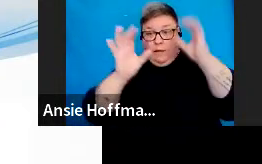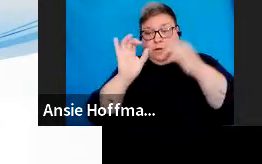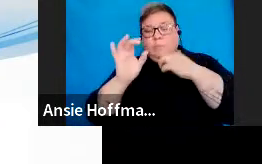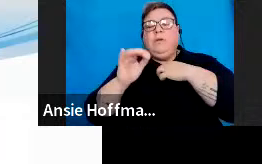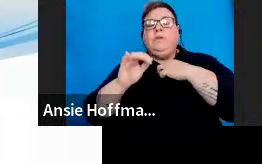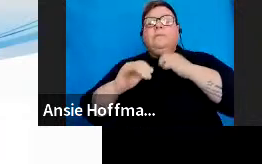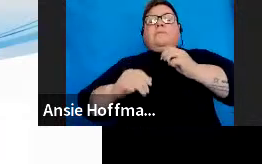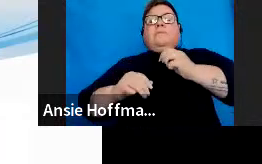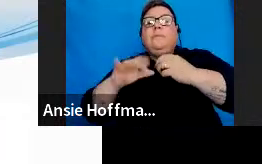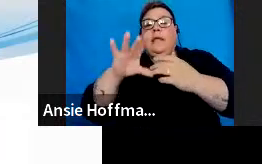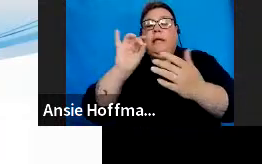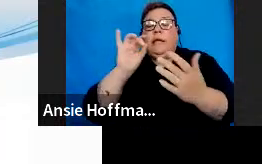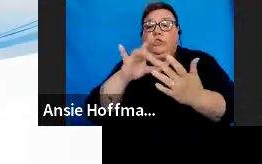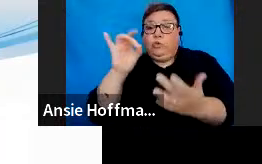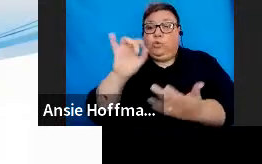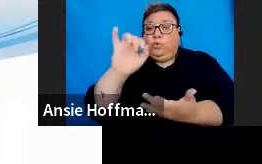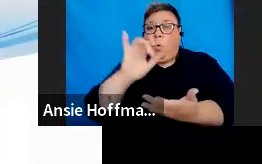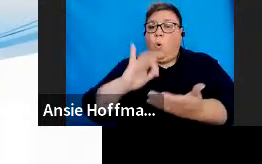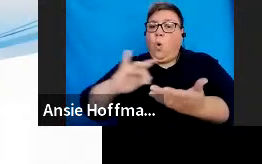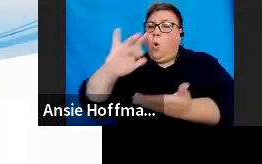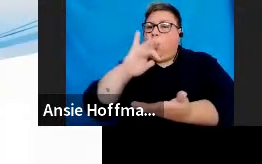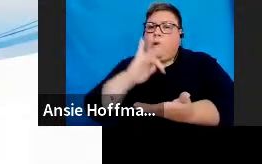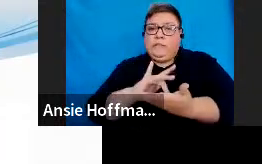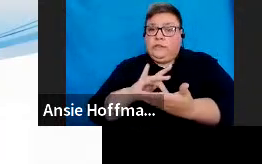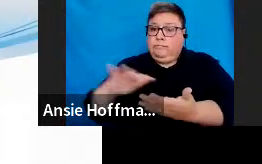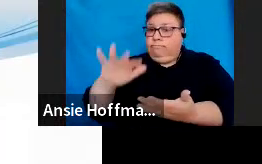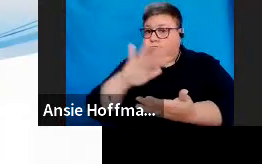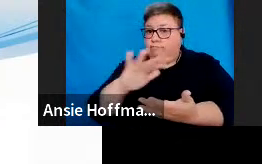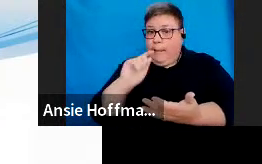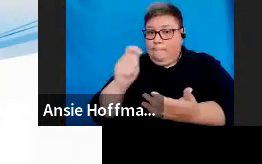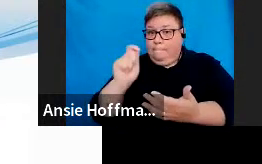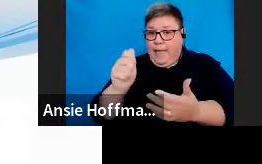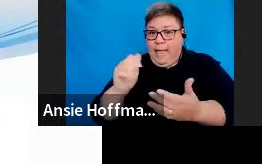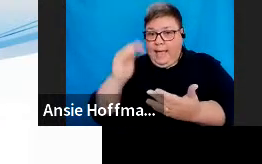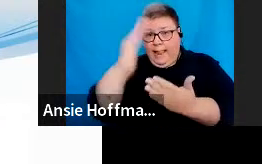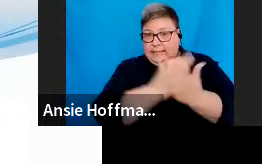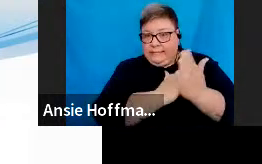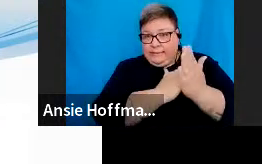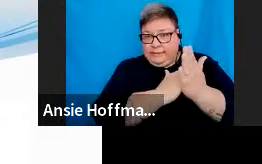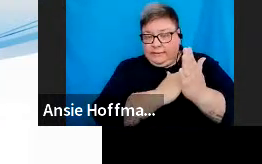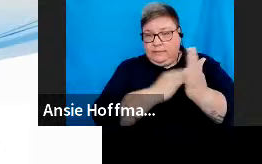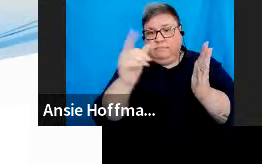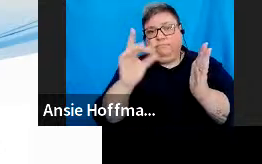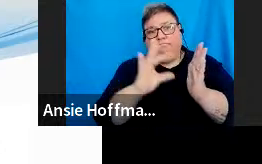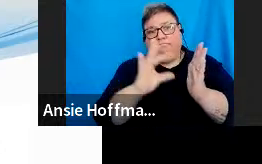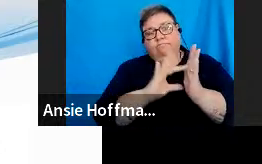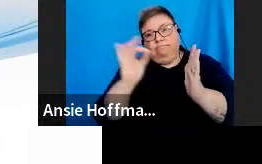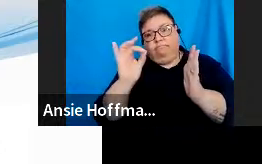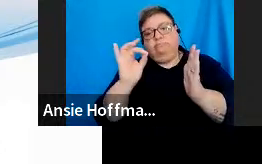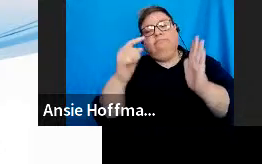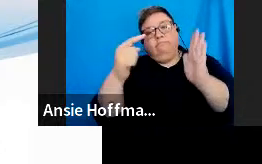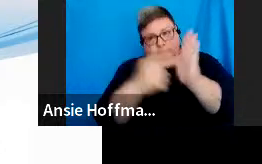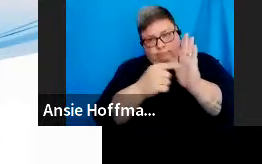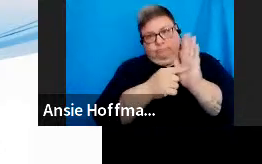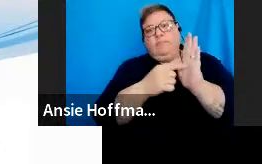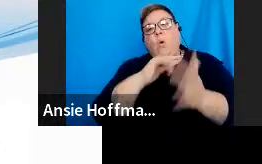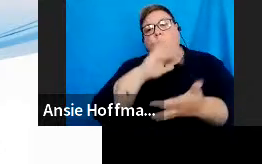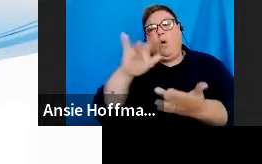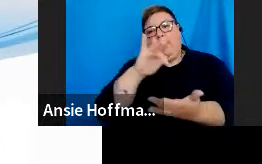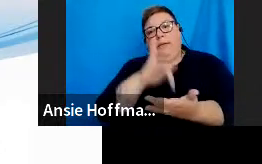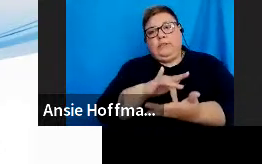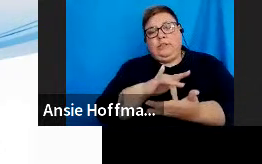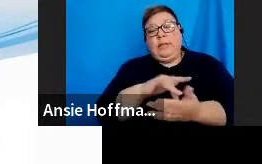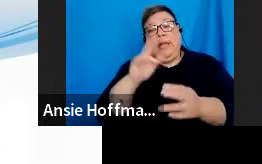organization from your normal taxpayer list and you're going to select set as organization. If you select